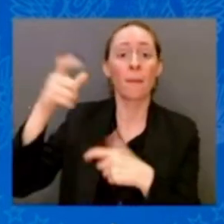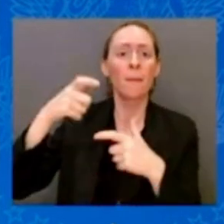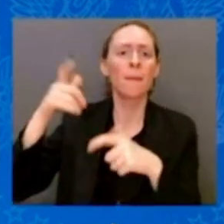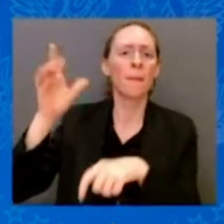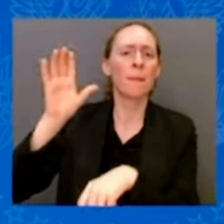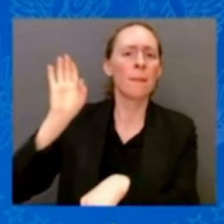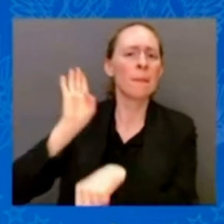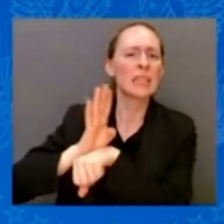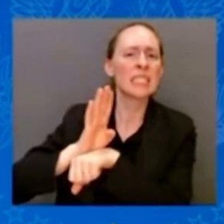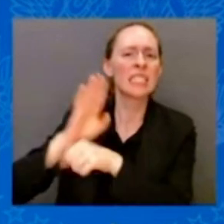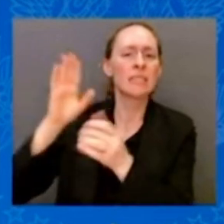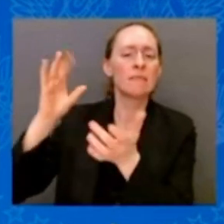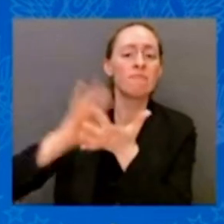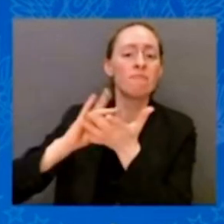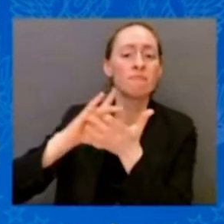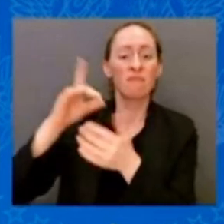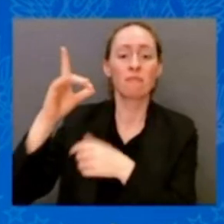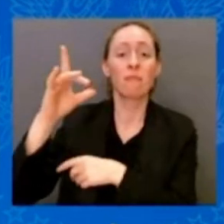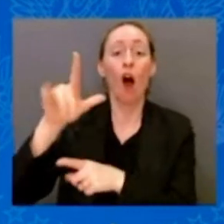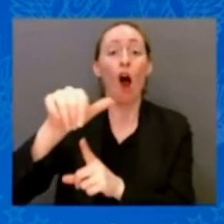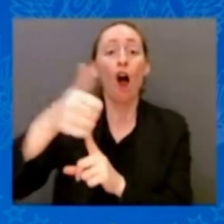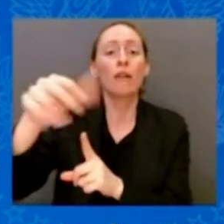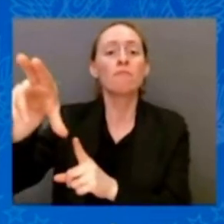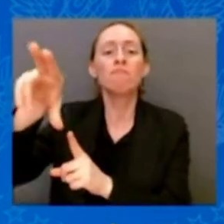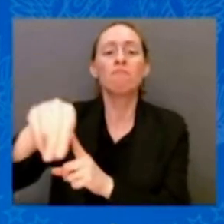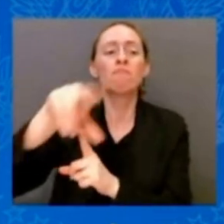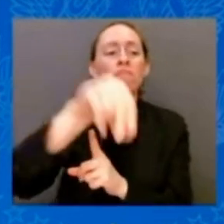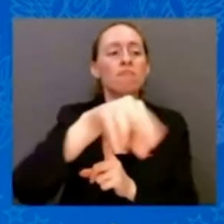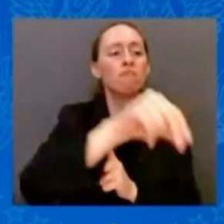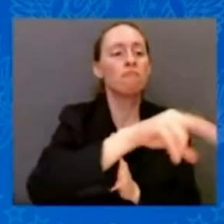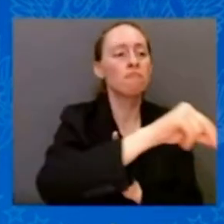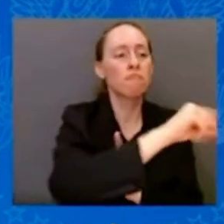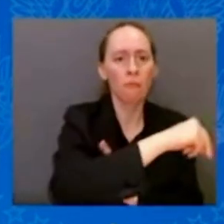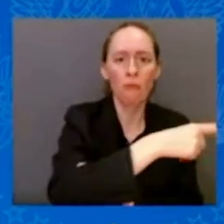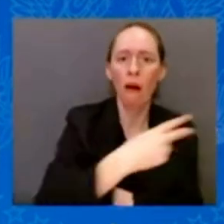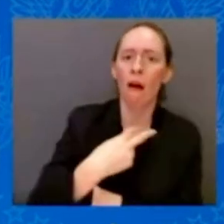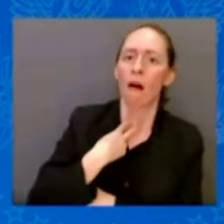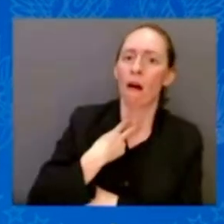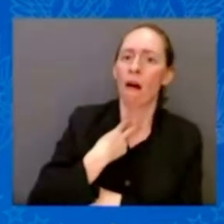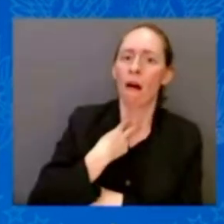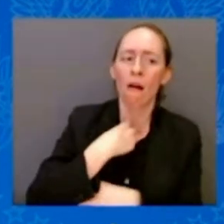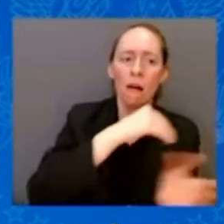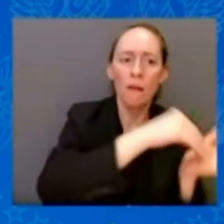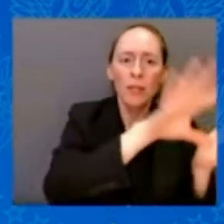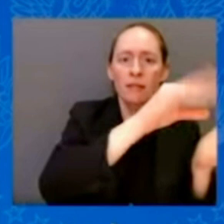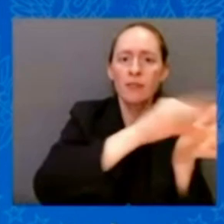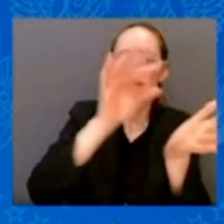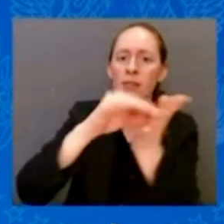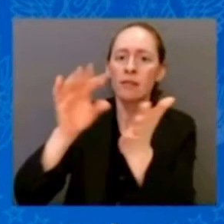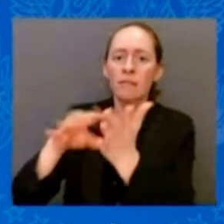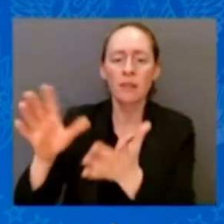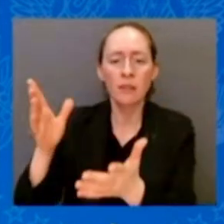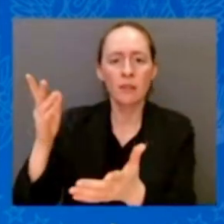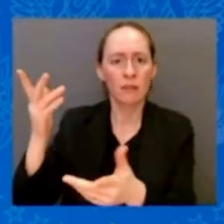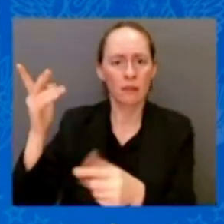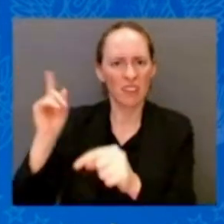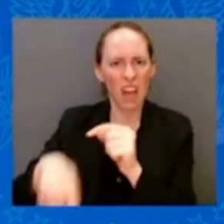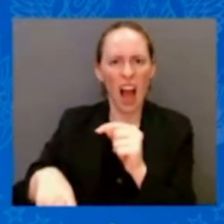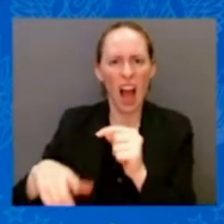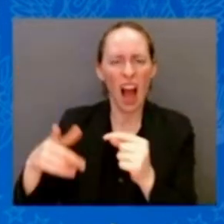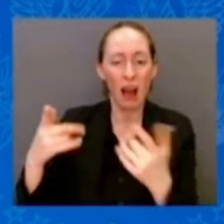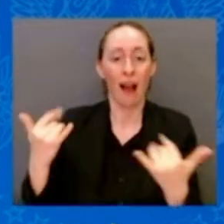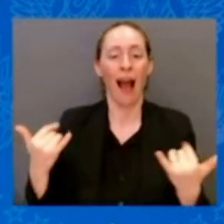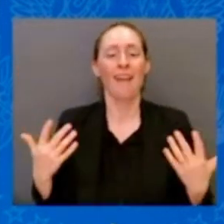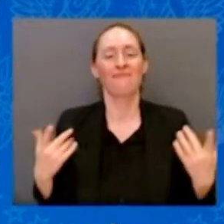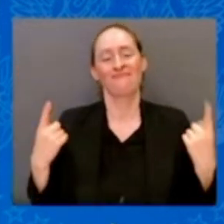we can't negotiate with — wouldn't — could negotiate. But we've finally got it done. Bringing down prescription drug costs doesn't just